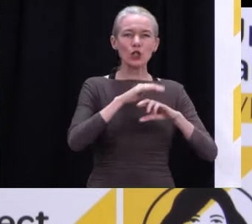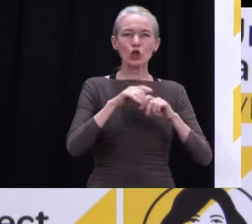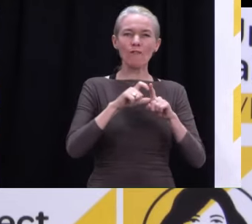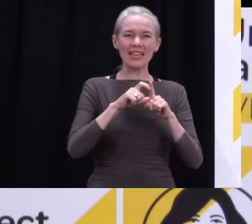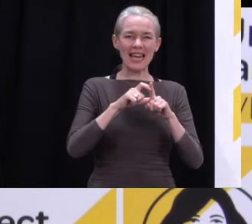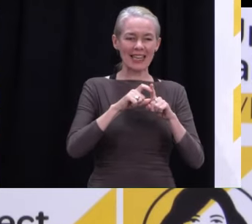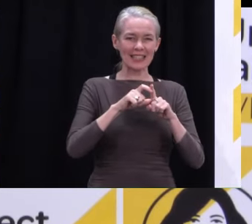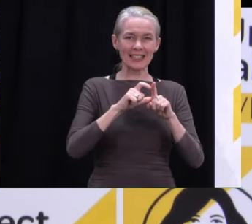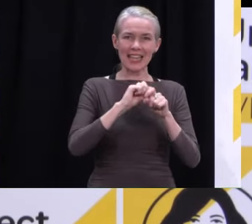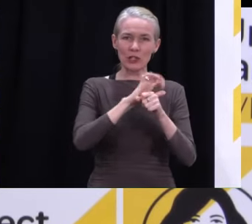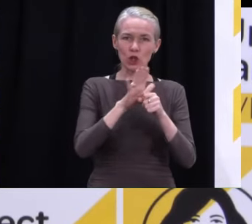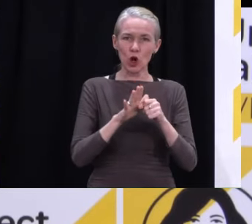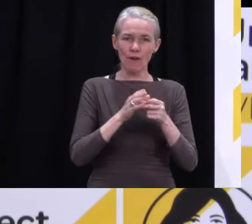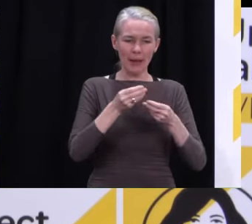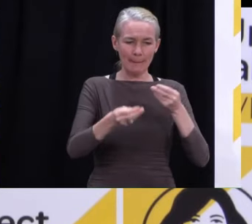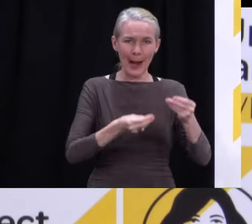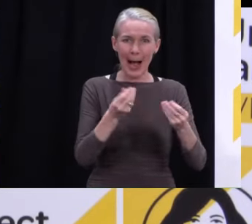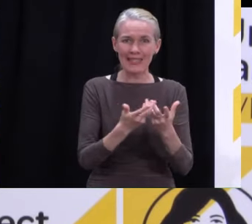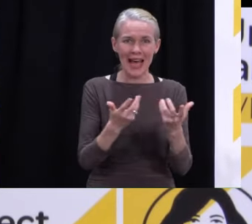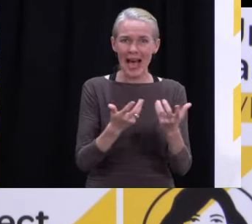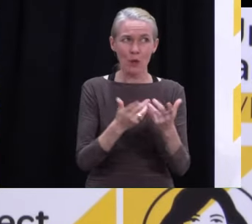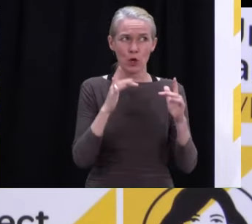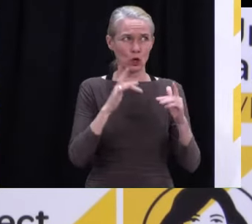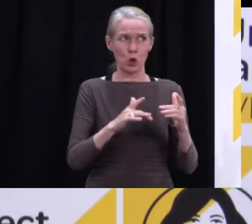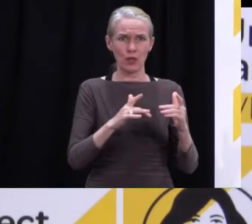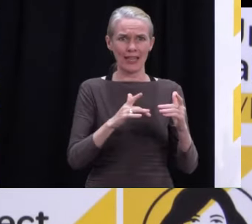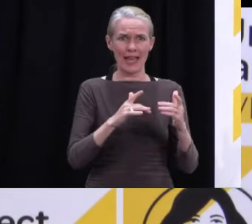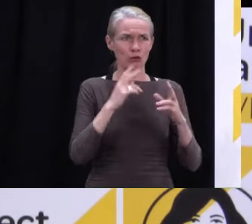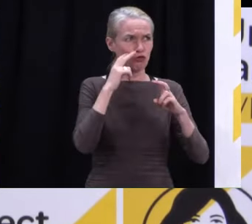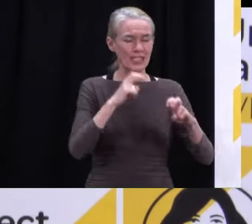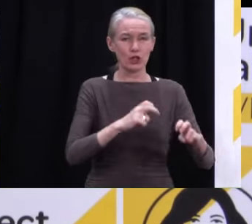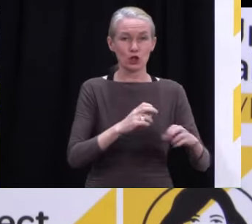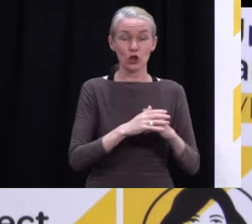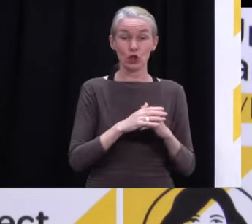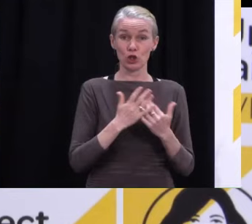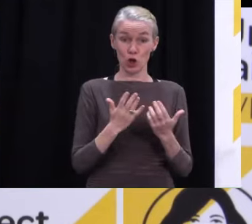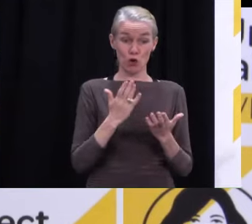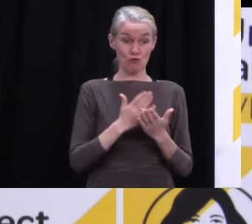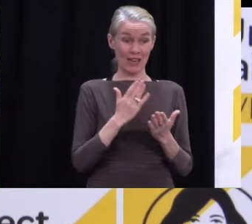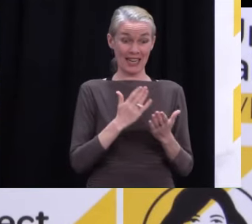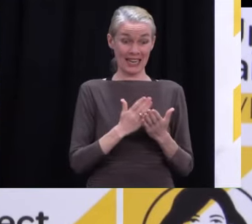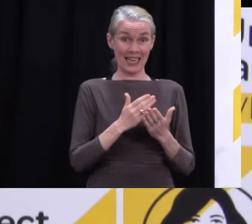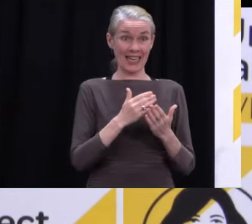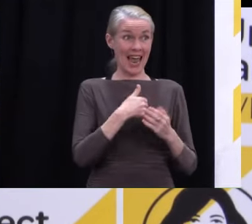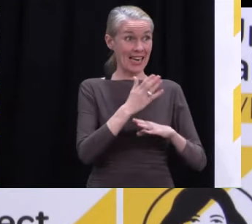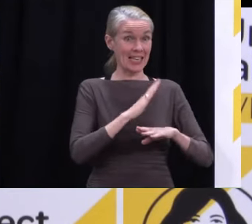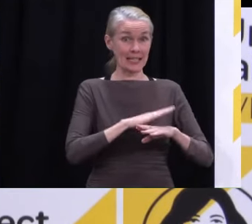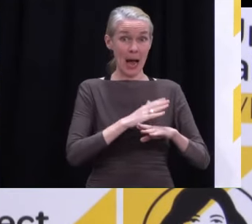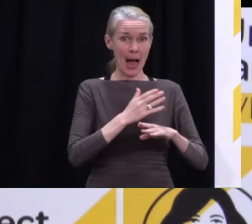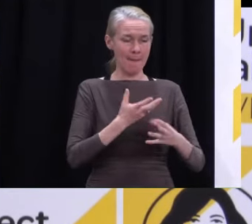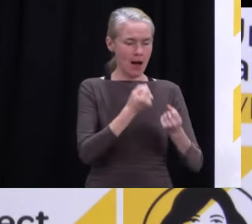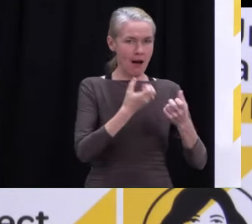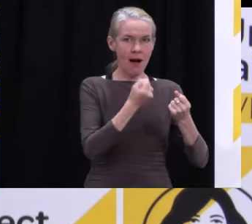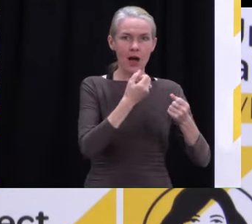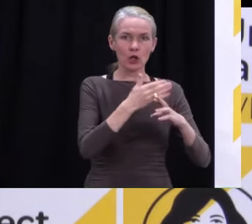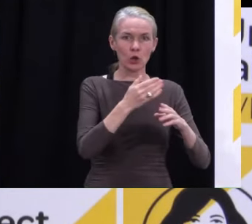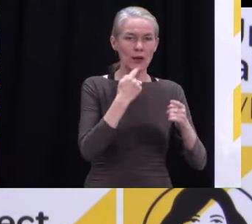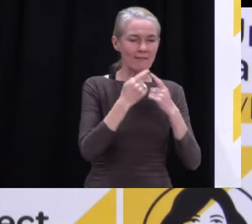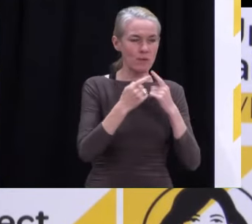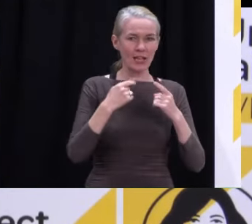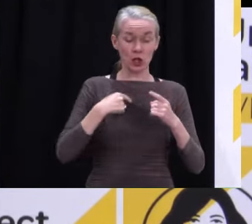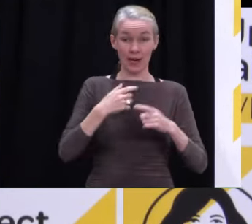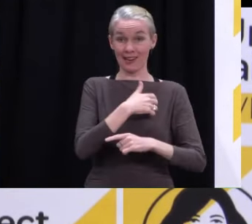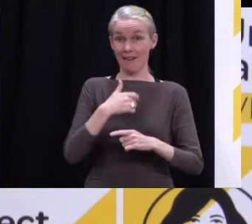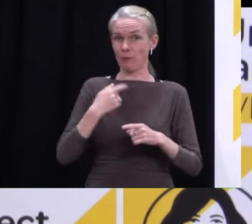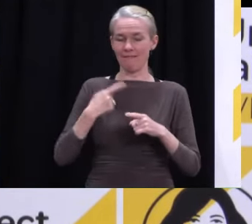supplemented with what we've seen through this outbreak, and we make those decisions often in real time. So, I understand why it's happened in that way, but where